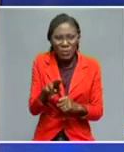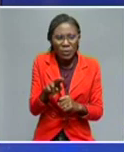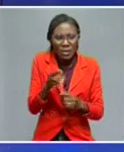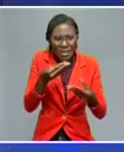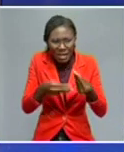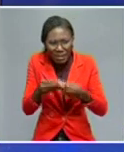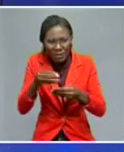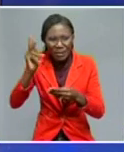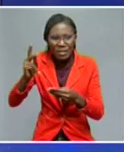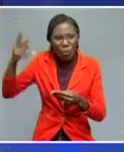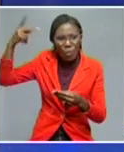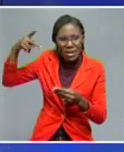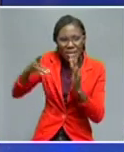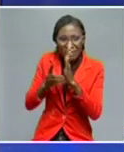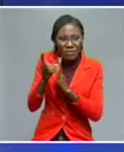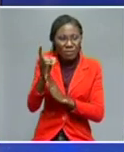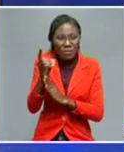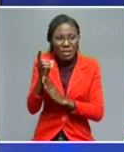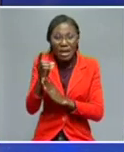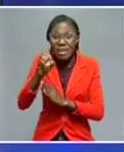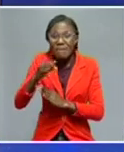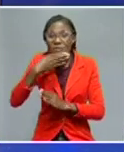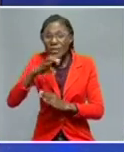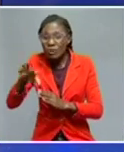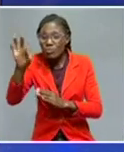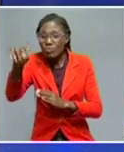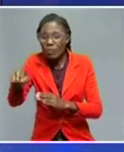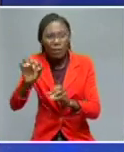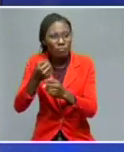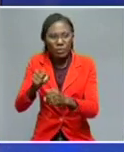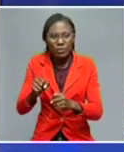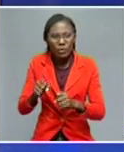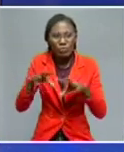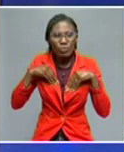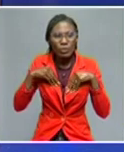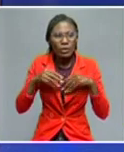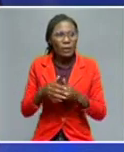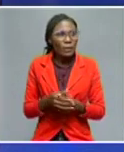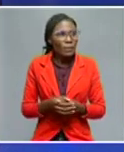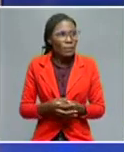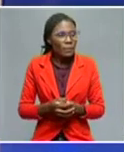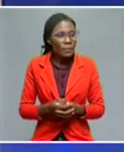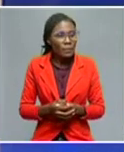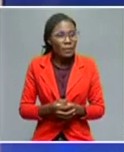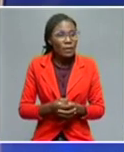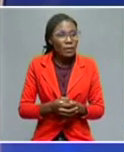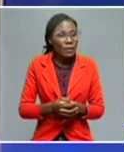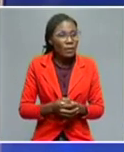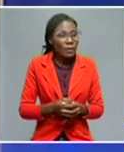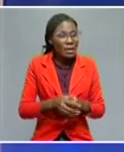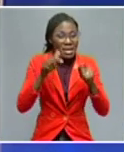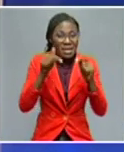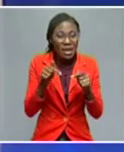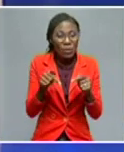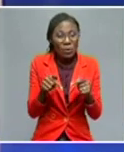and political development chosen by Russia. You know, the Russians are Slavs. They are not the